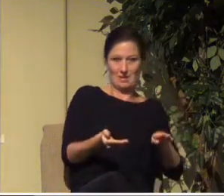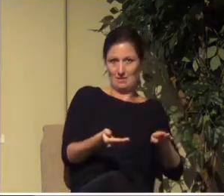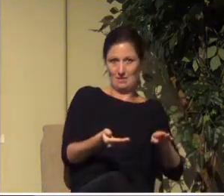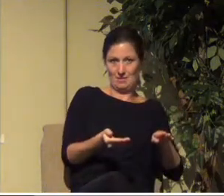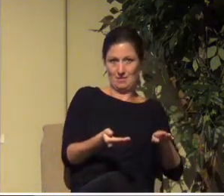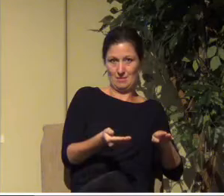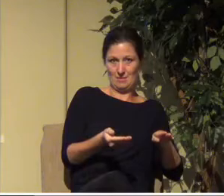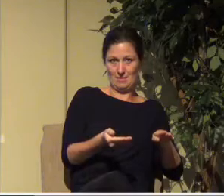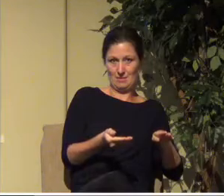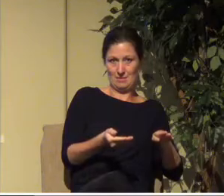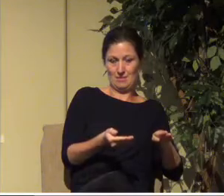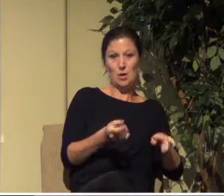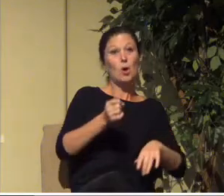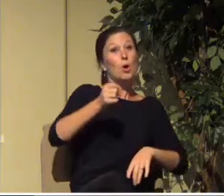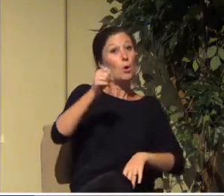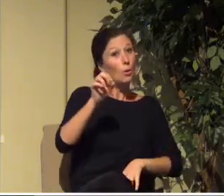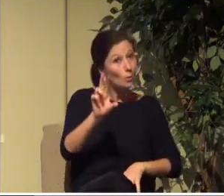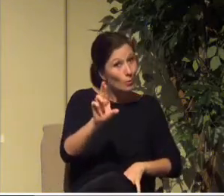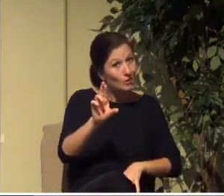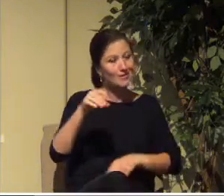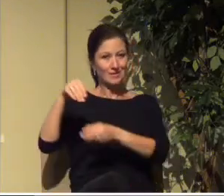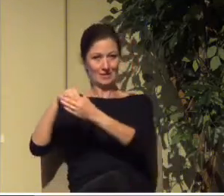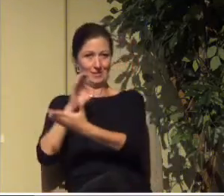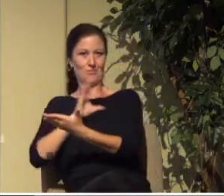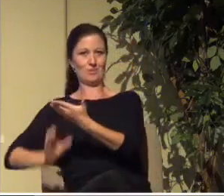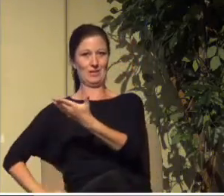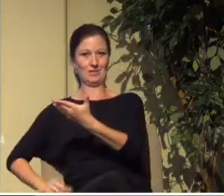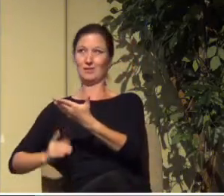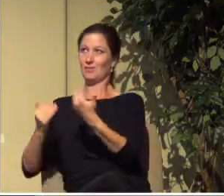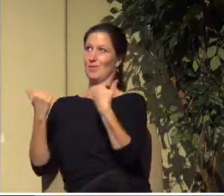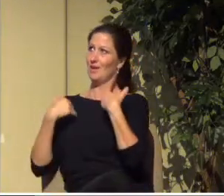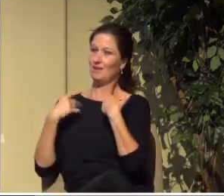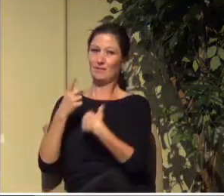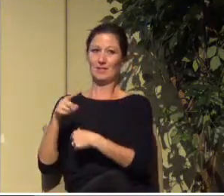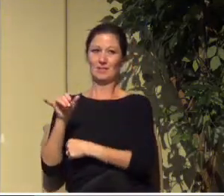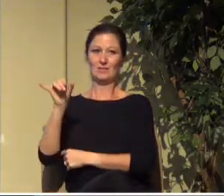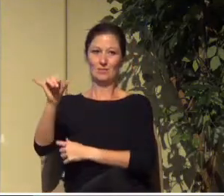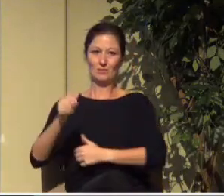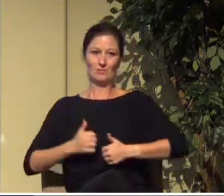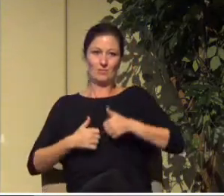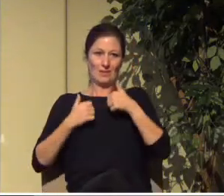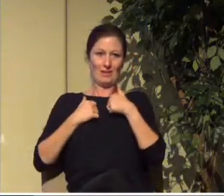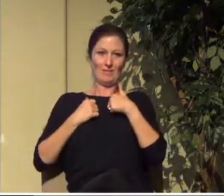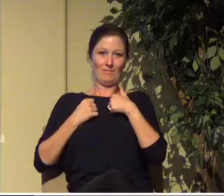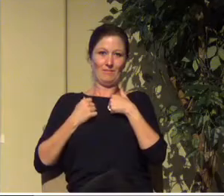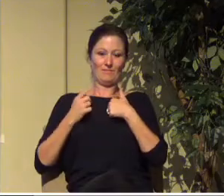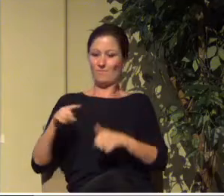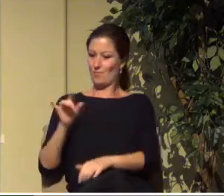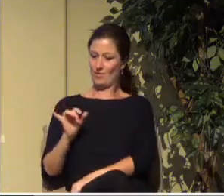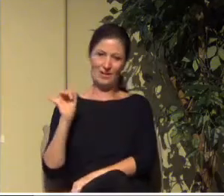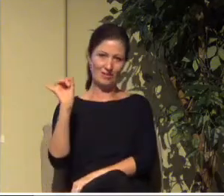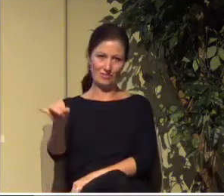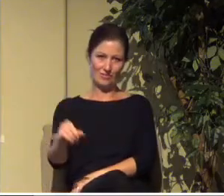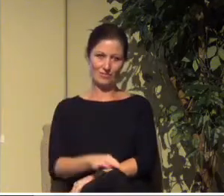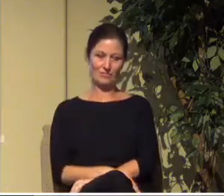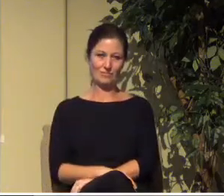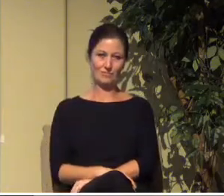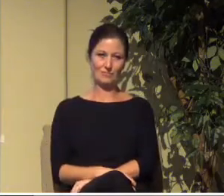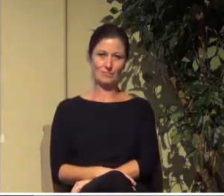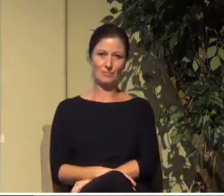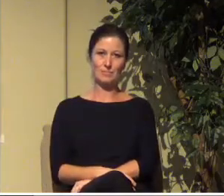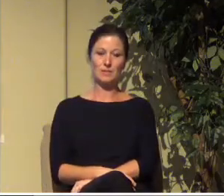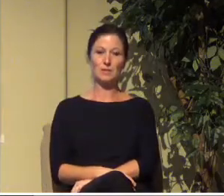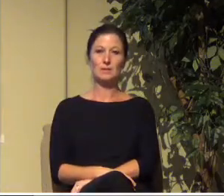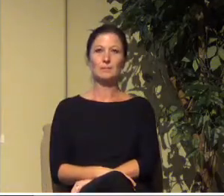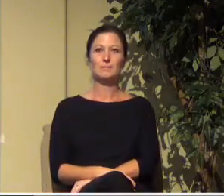Or we are in Christ and have eternal life forevermore. Right? Okay. So to be